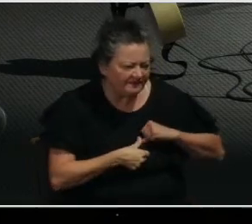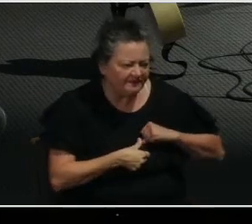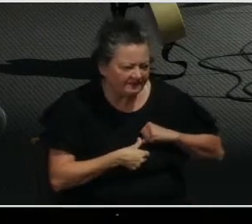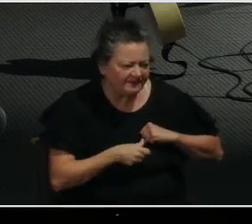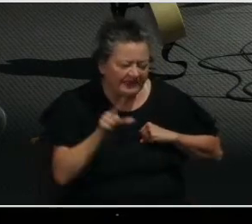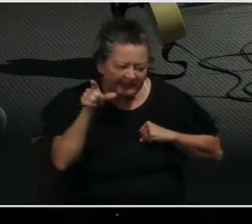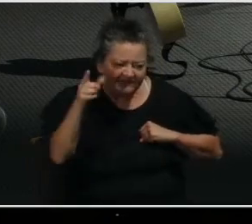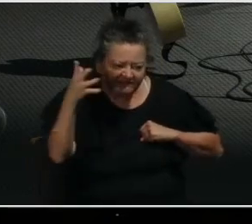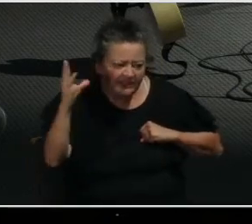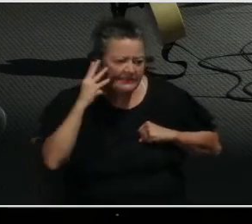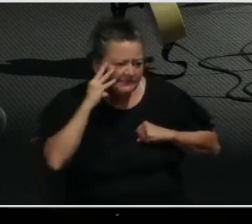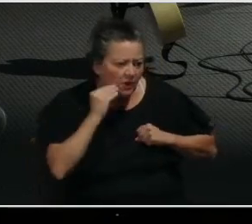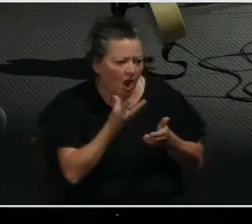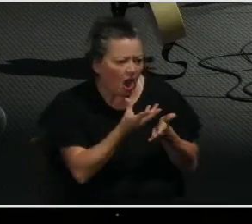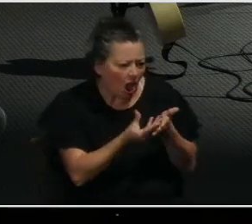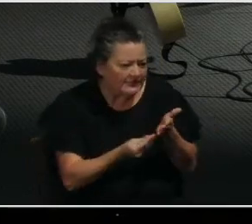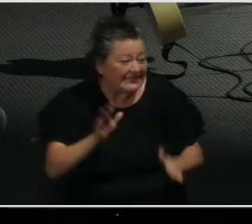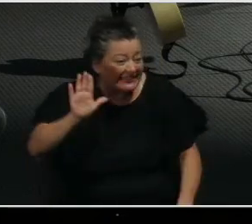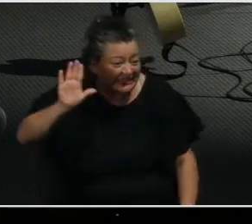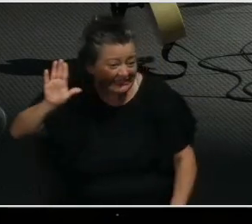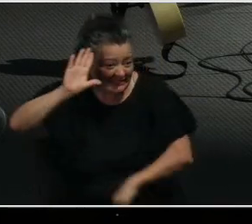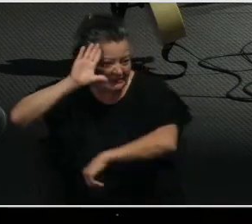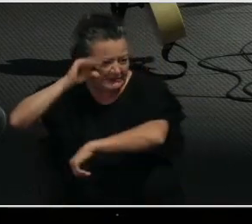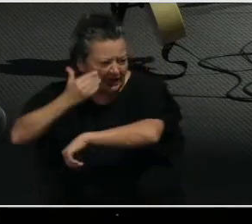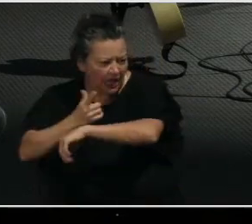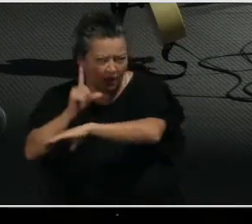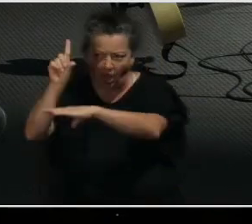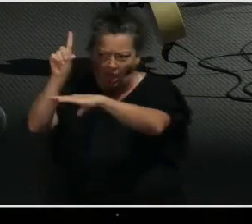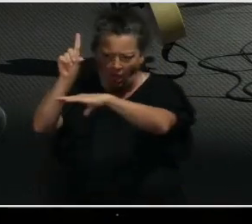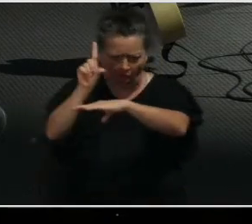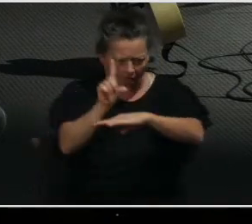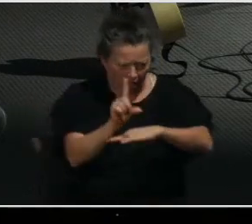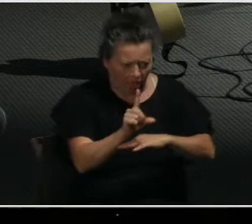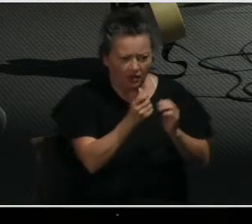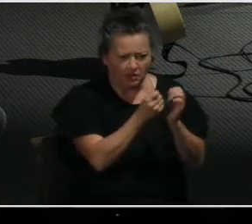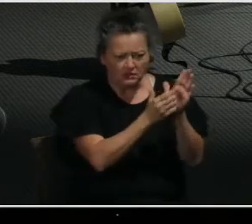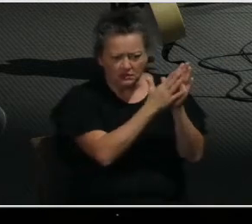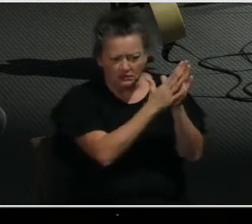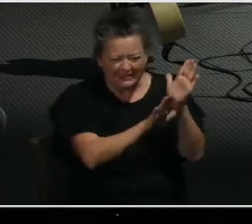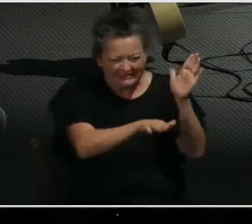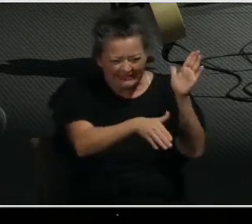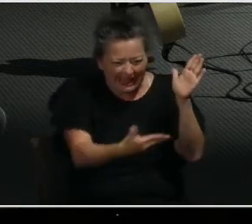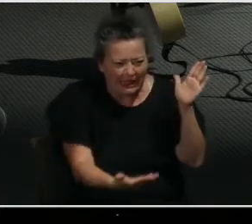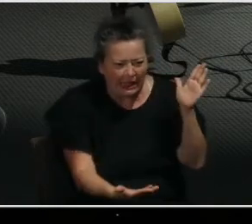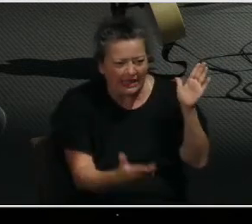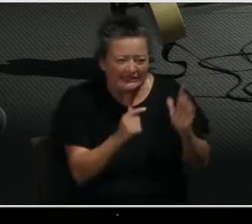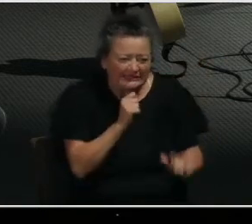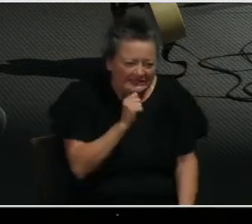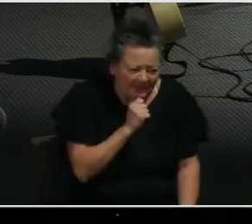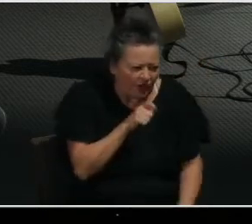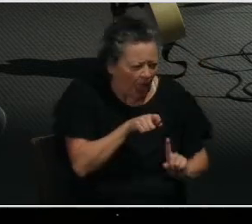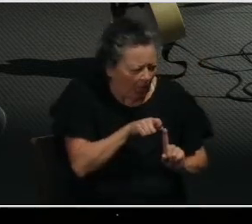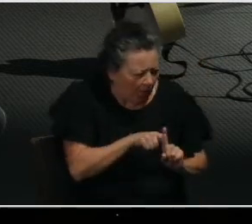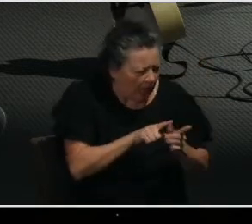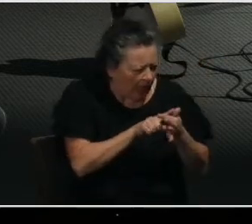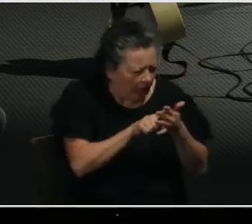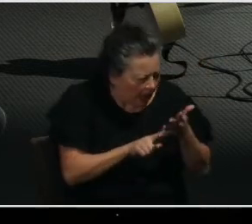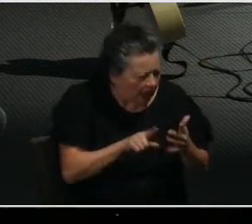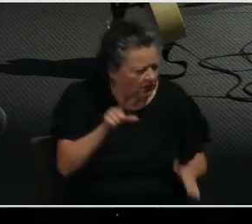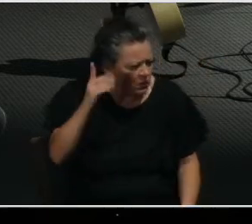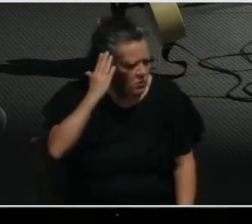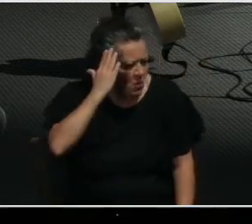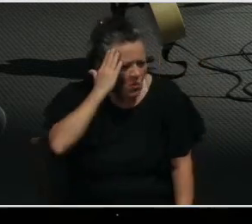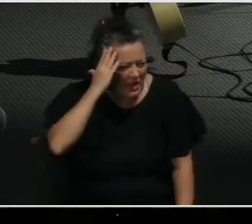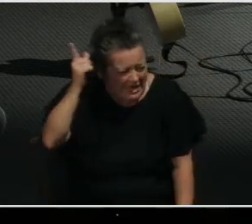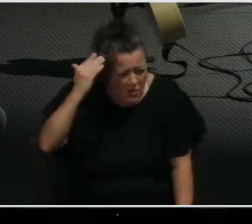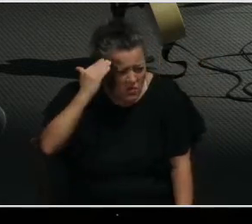God has done something about death. Jesus conquered it through His own resurrection. God sent